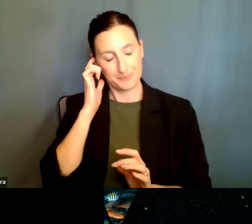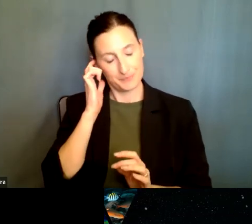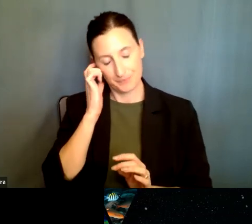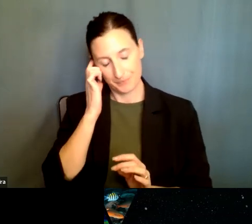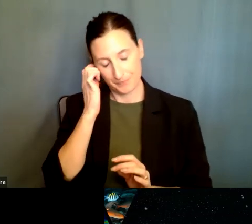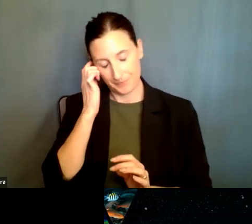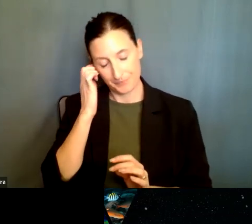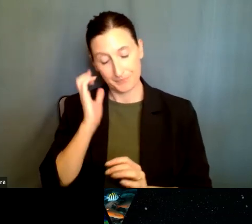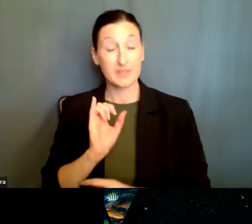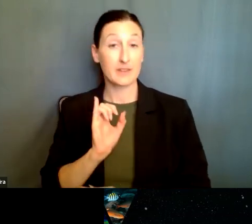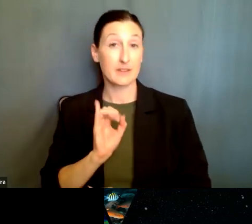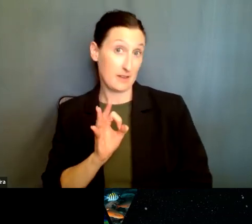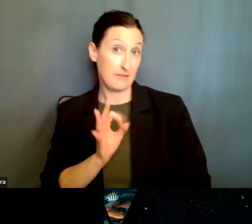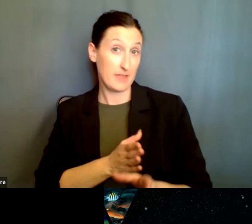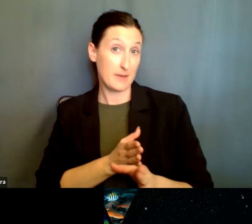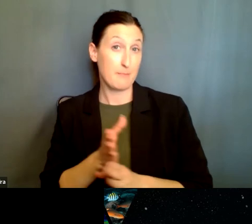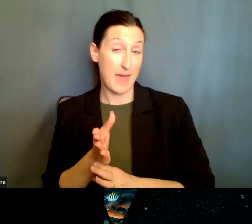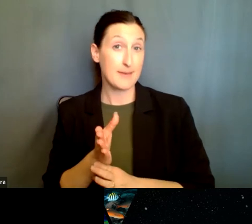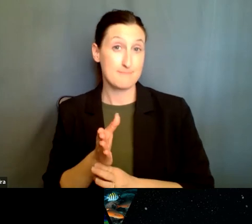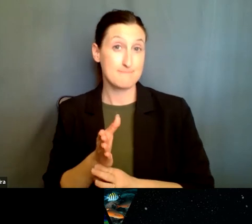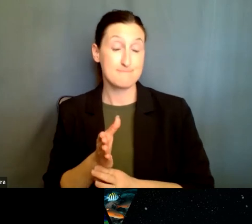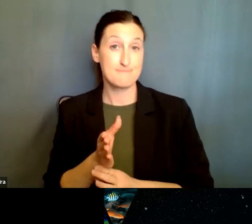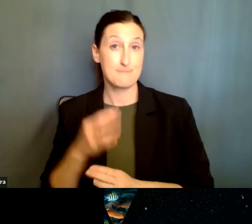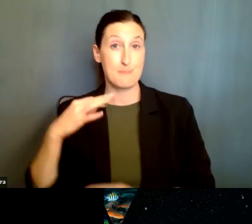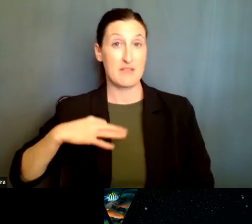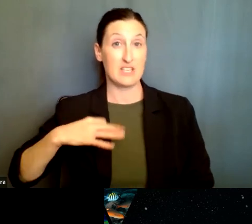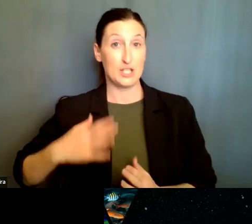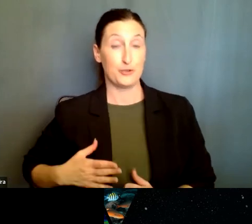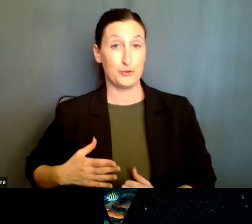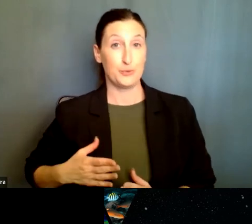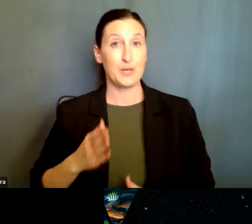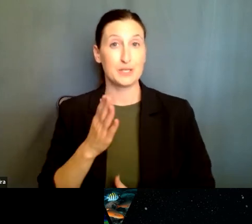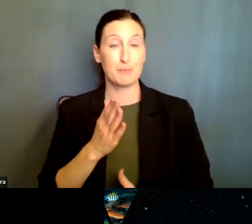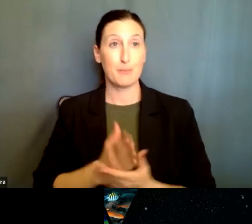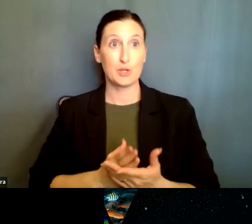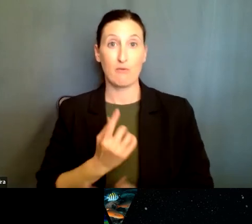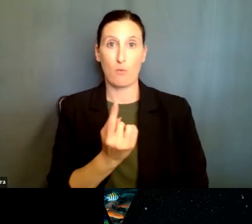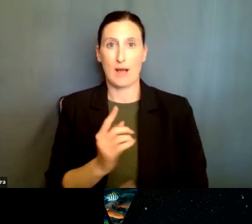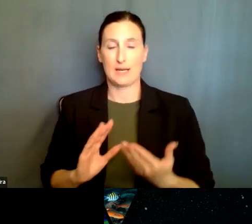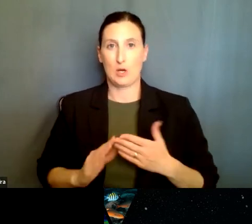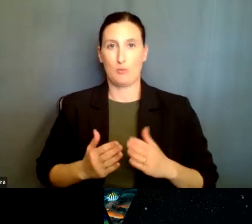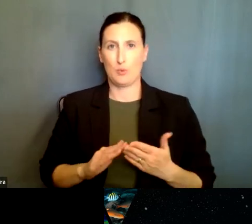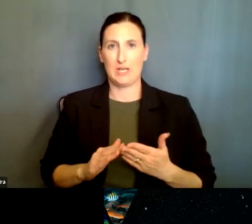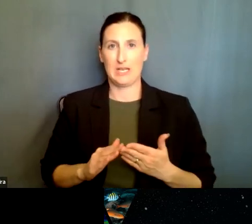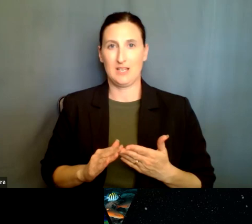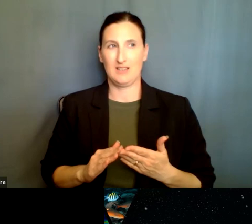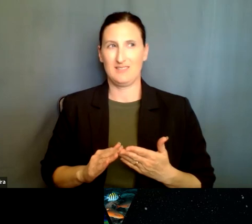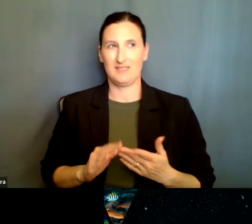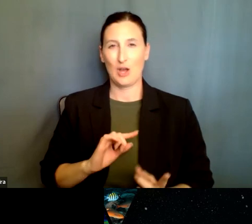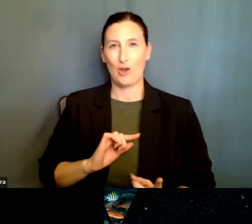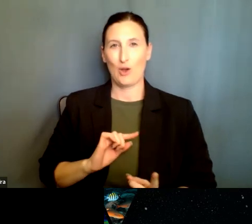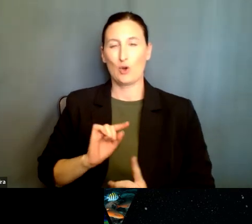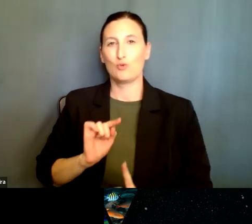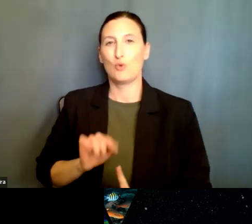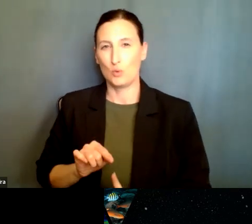the, the main beneficiaries are part of one community, go to the program that,